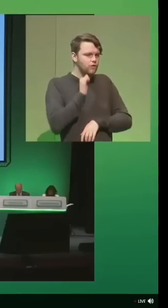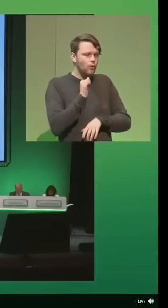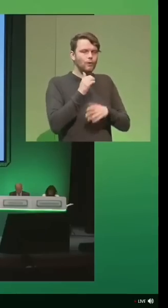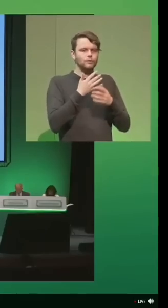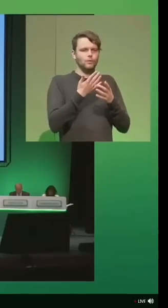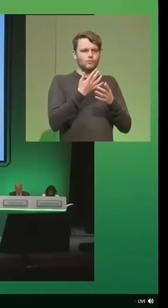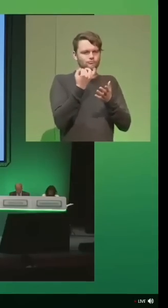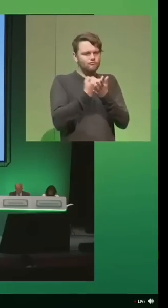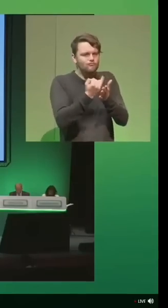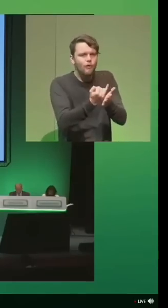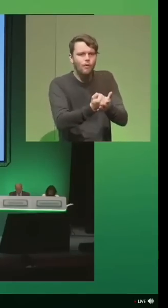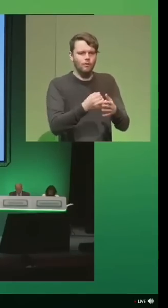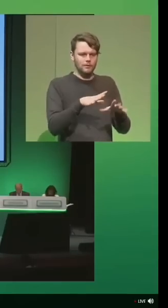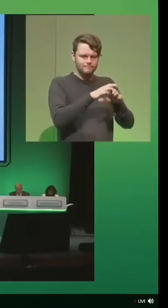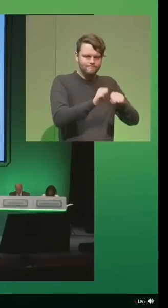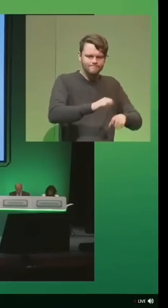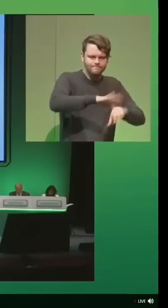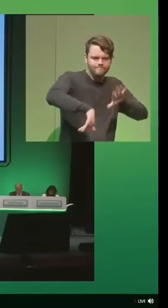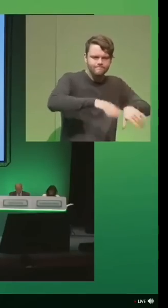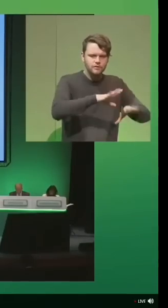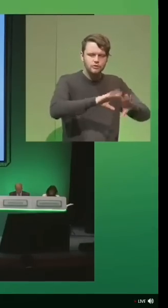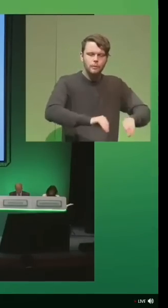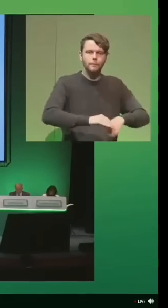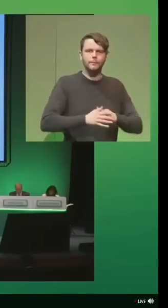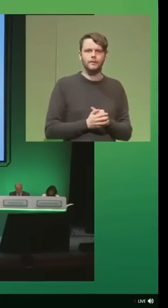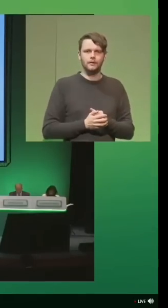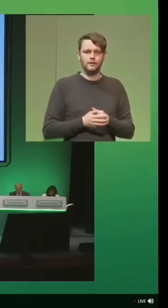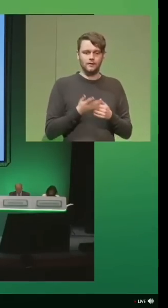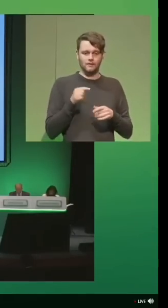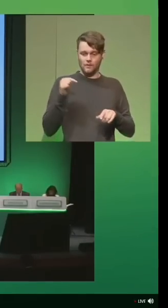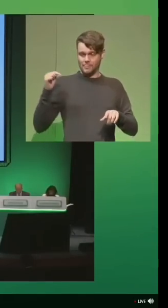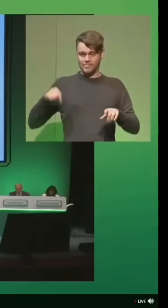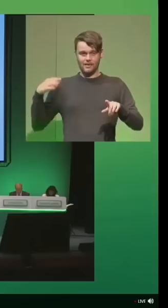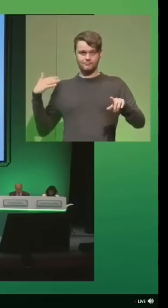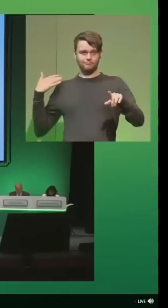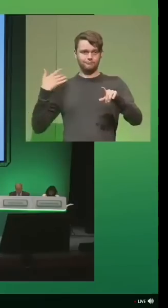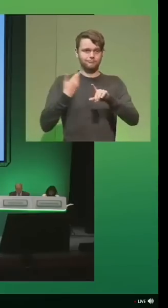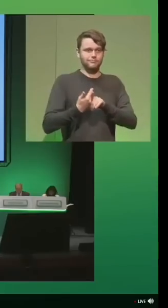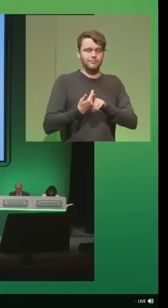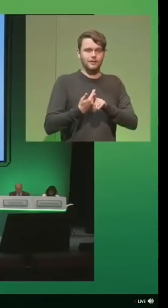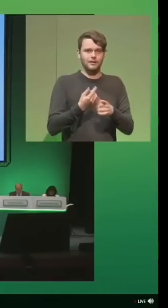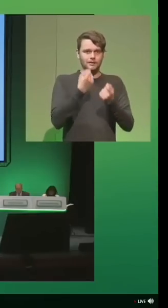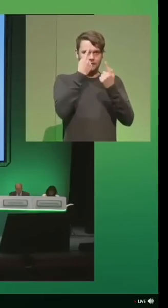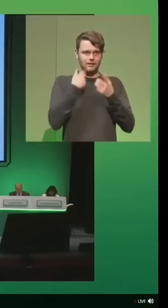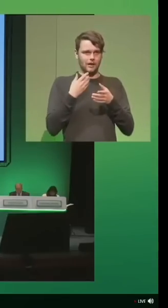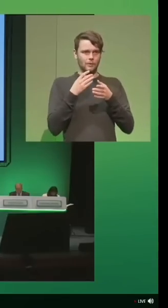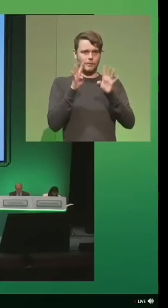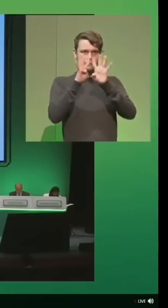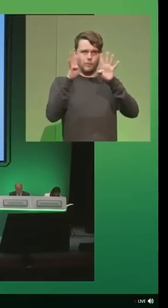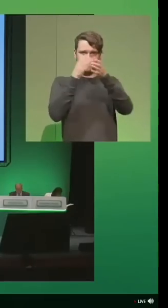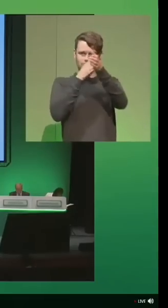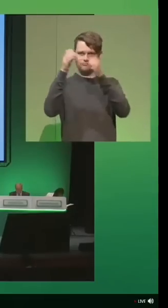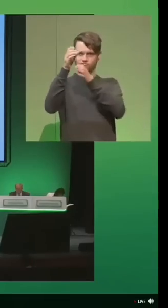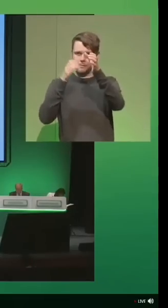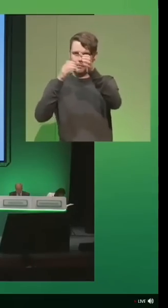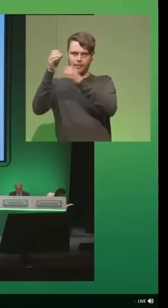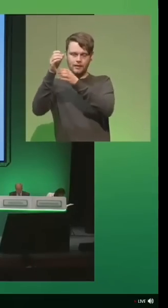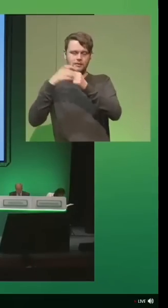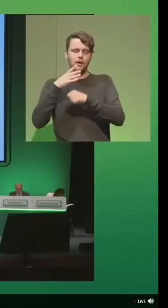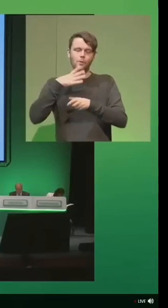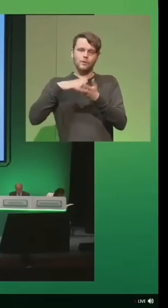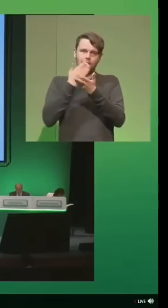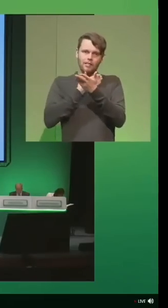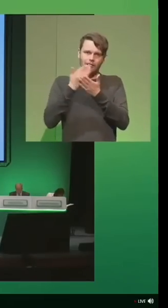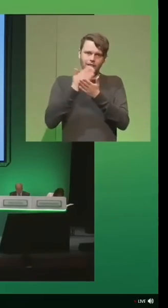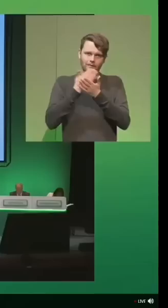or any wrongdoing within the group. And since then, I understand that there are replacements on the board. I just would like to